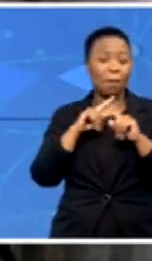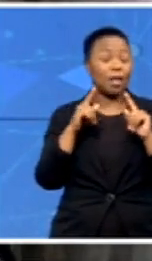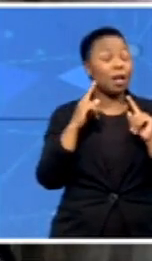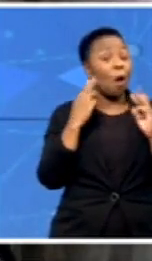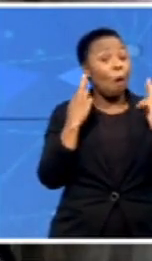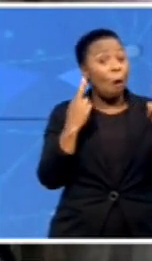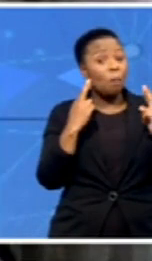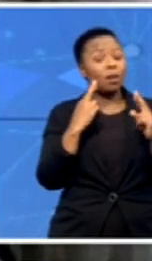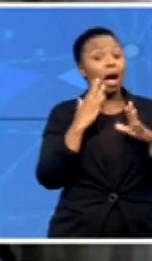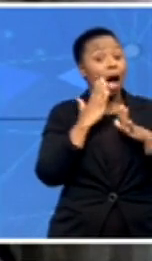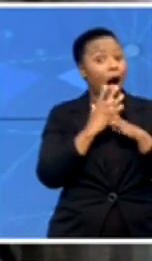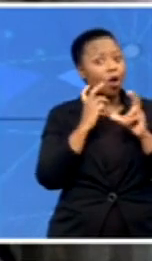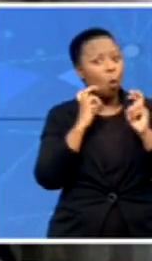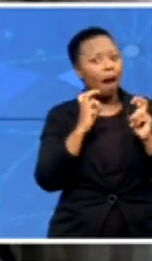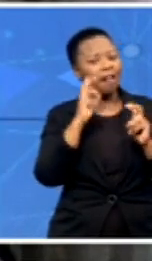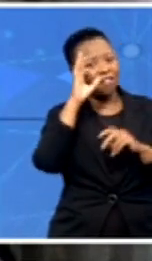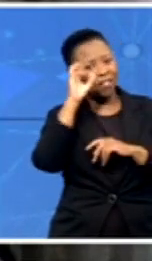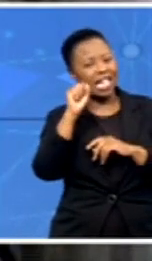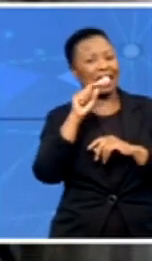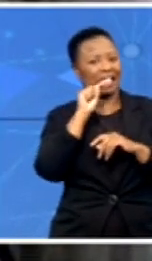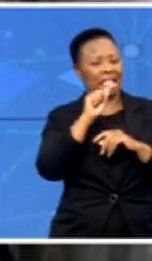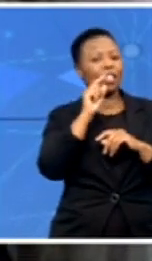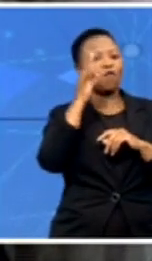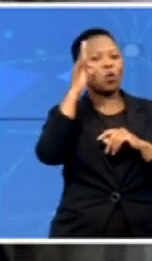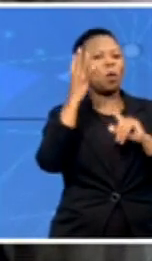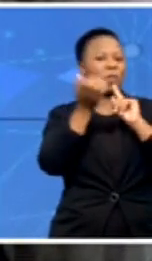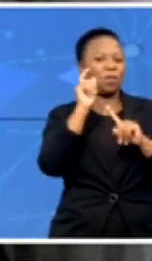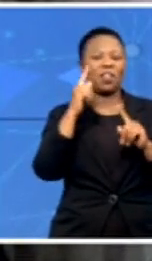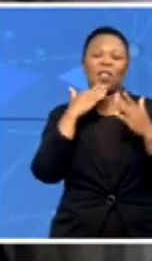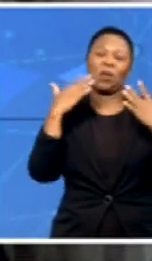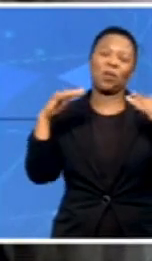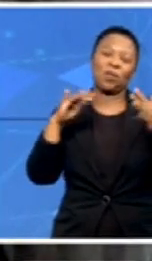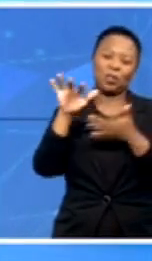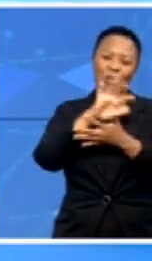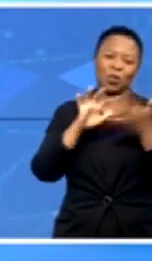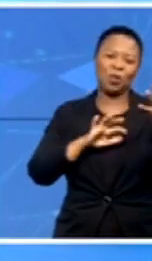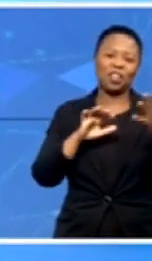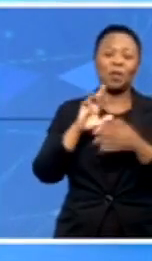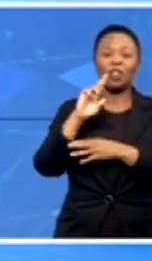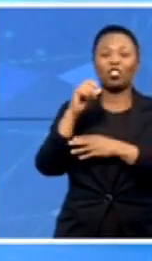what she finds in the future. Thank you very much indeed for bringing us the story. Reginald Woodboy, their life for us in Northern Cape. Appreciate it.